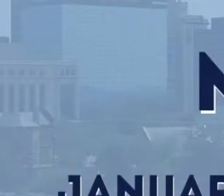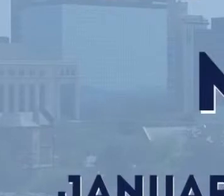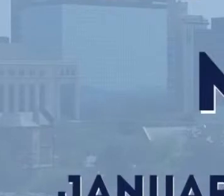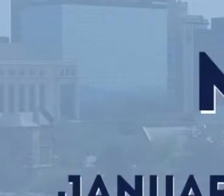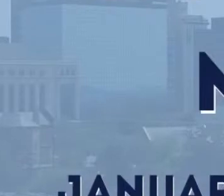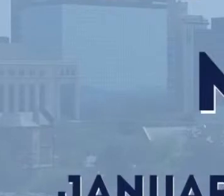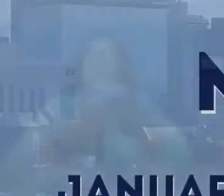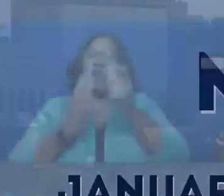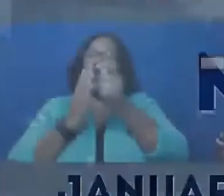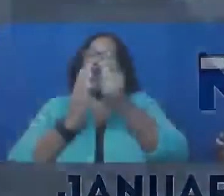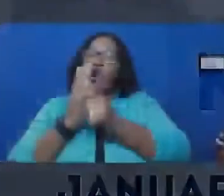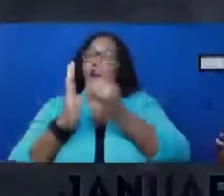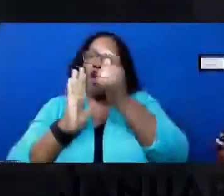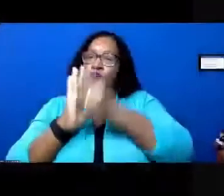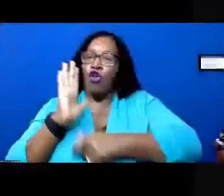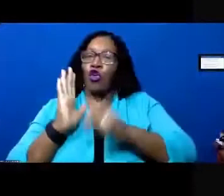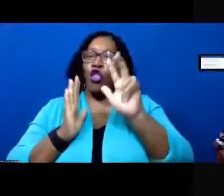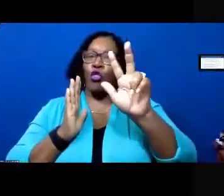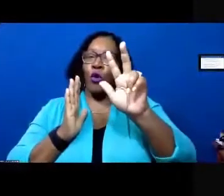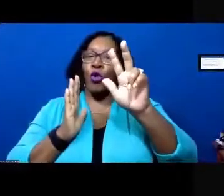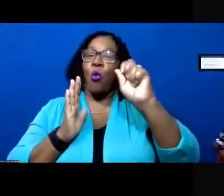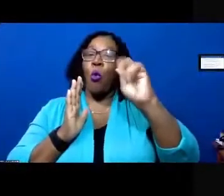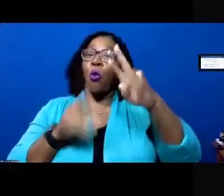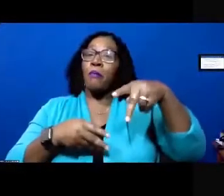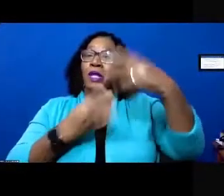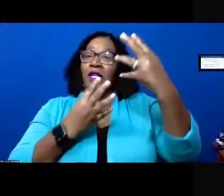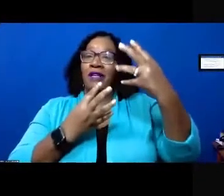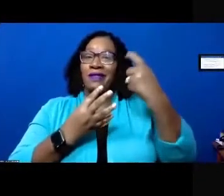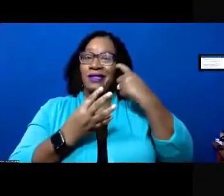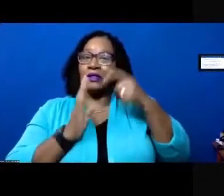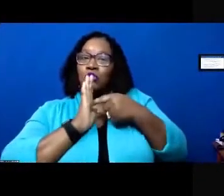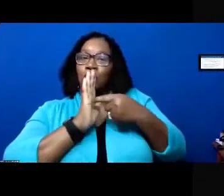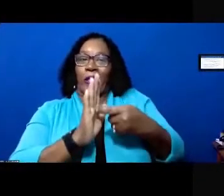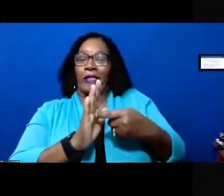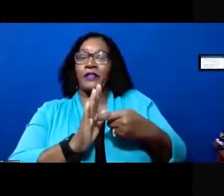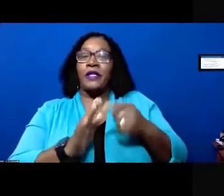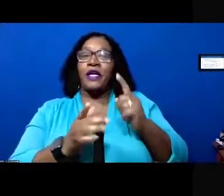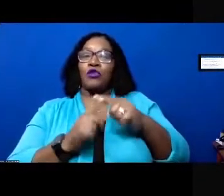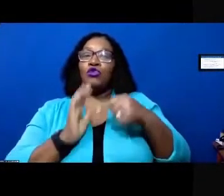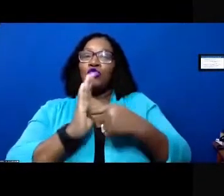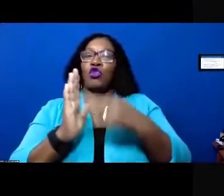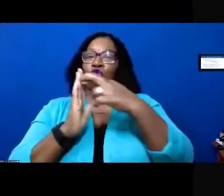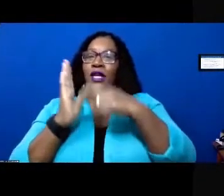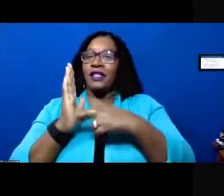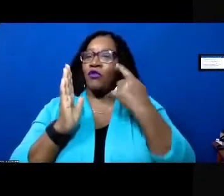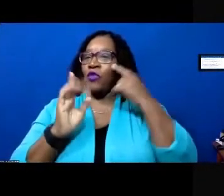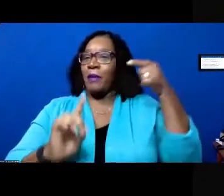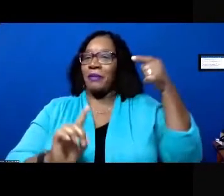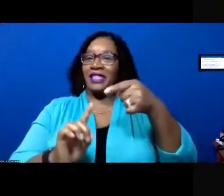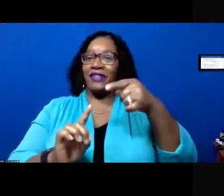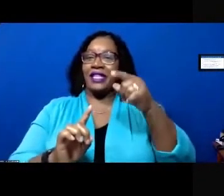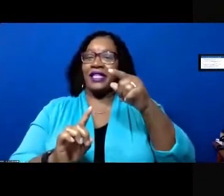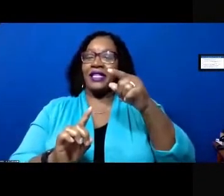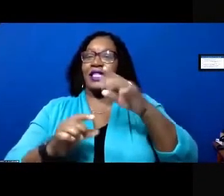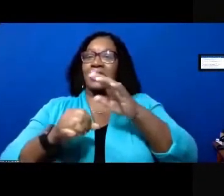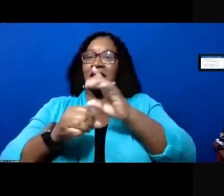article three or you can just pull it up as rachel showed you to show that the the regulations for that specific district